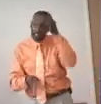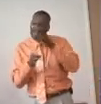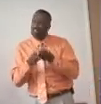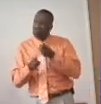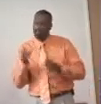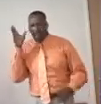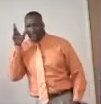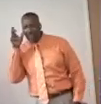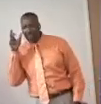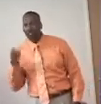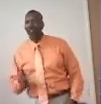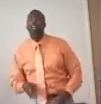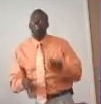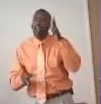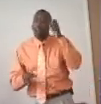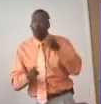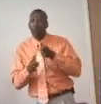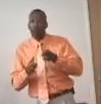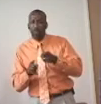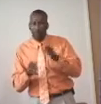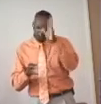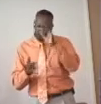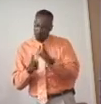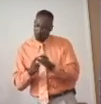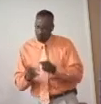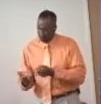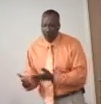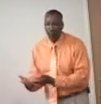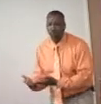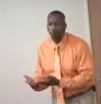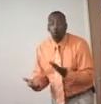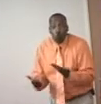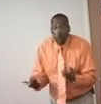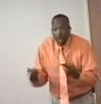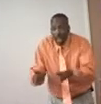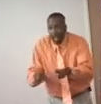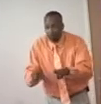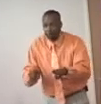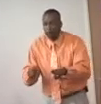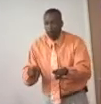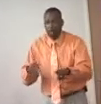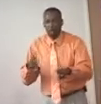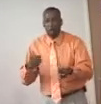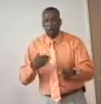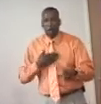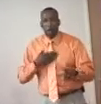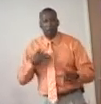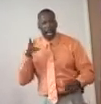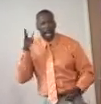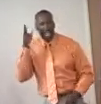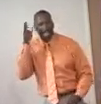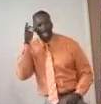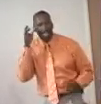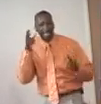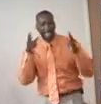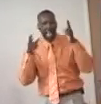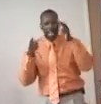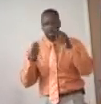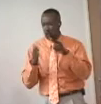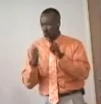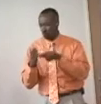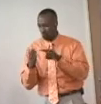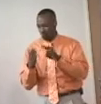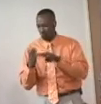hearing, hearing by the word of God. All right. But what happens is my listening and my